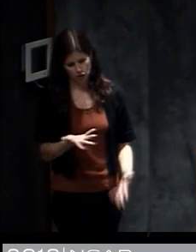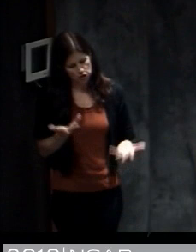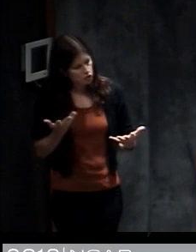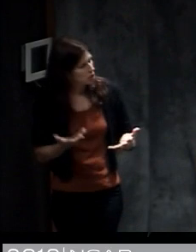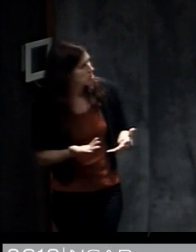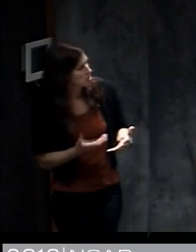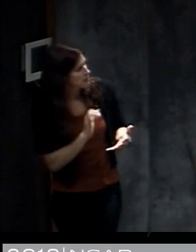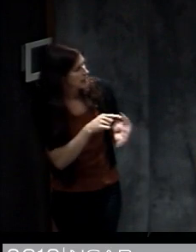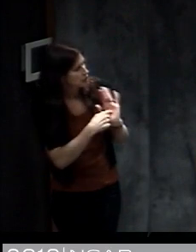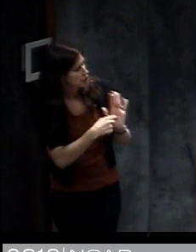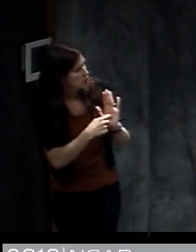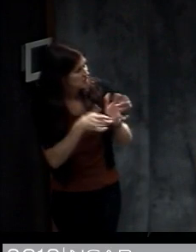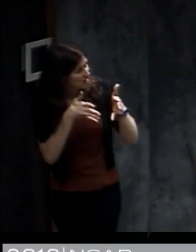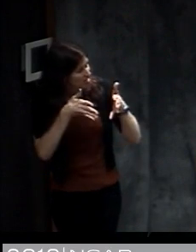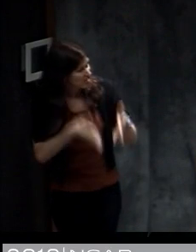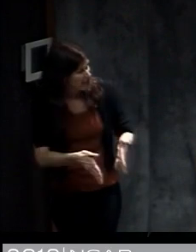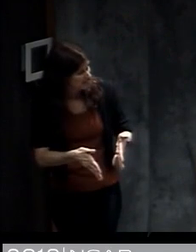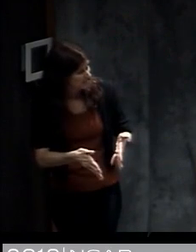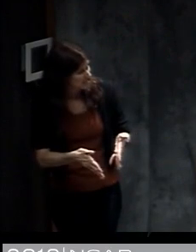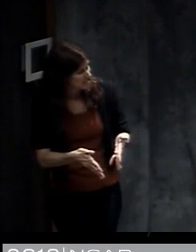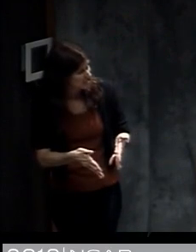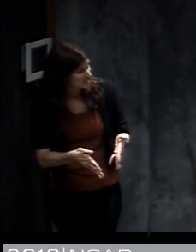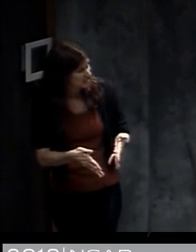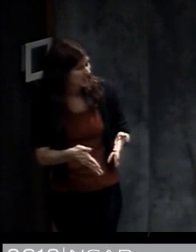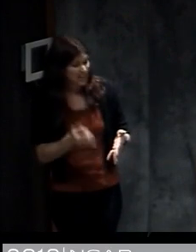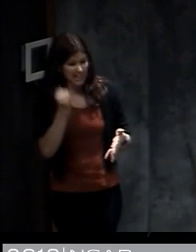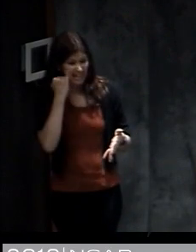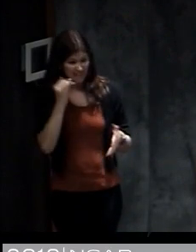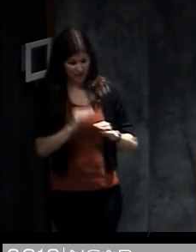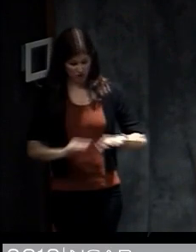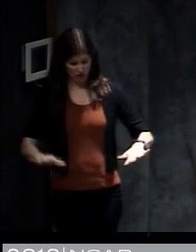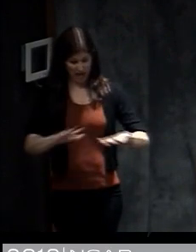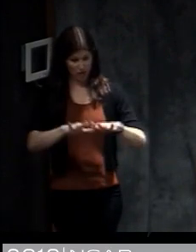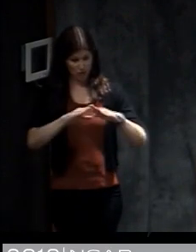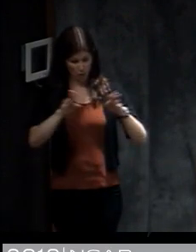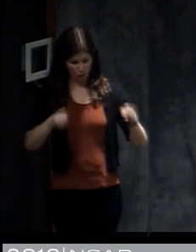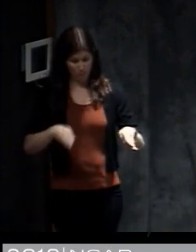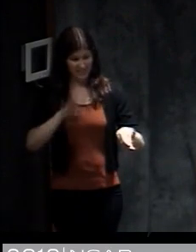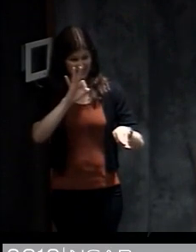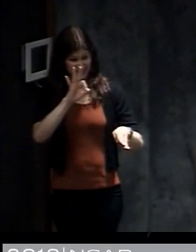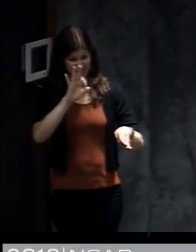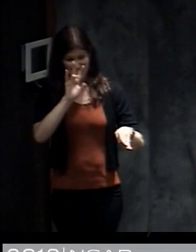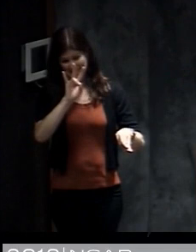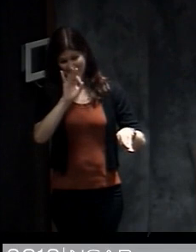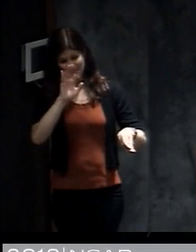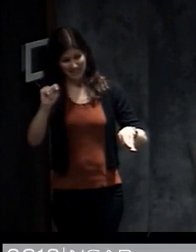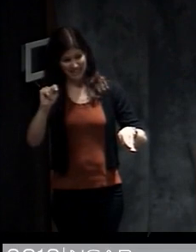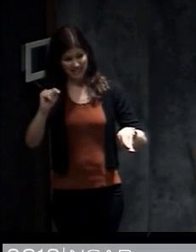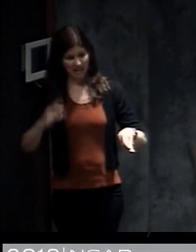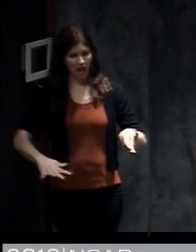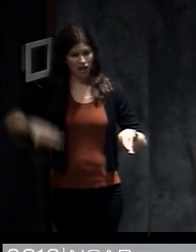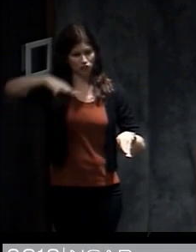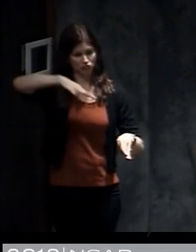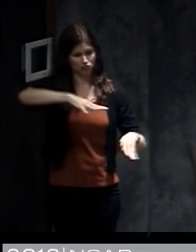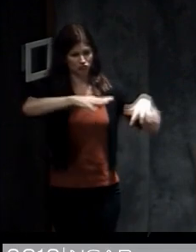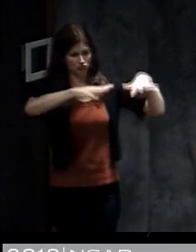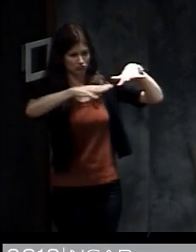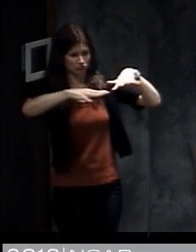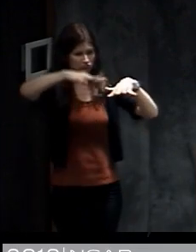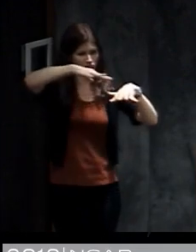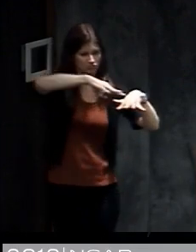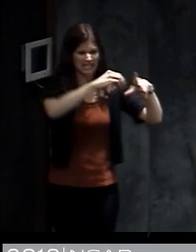And so this shows what's left after that. If you had a ground floor home and it was flooded up to seven feet, you had all this debris lying around in your home,